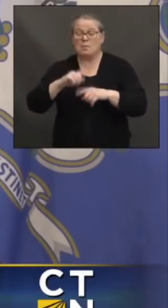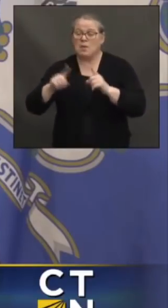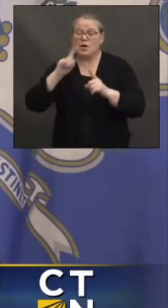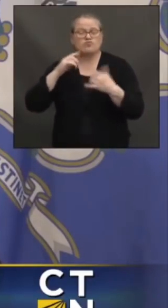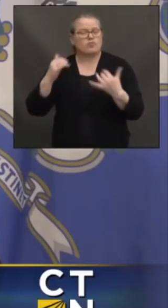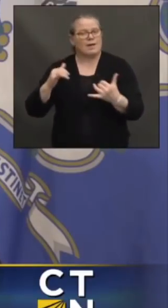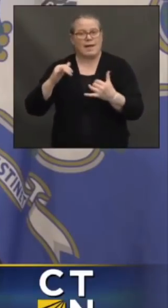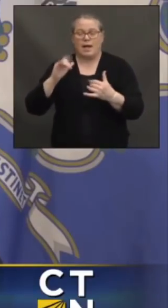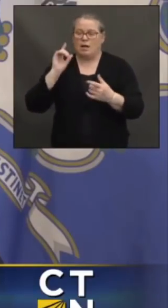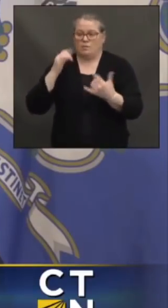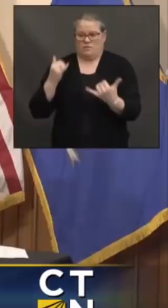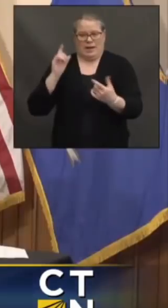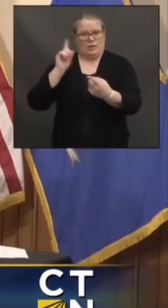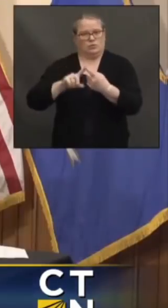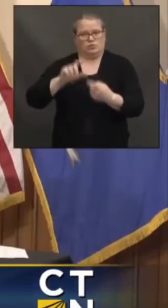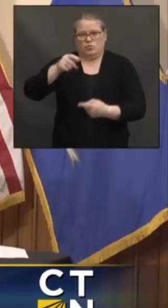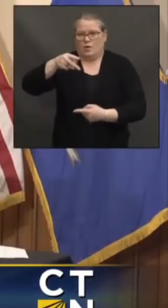mask.